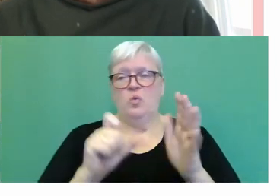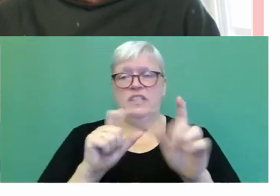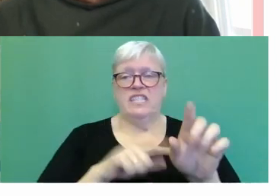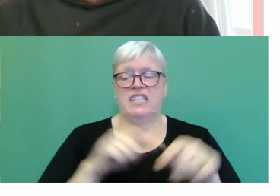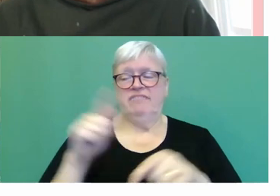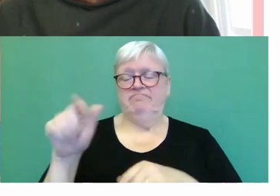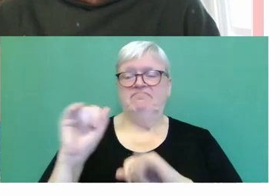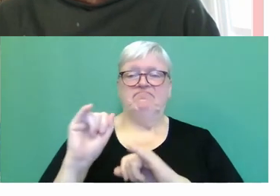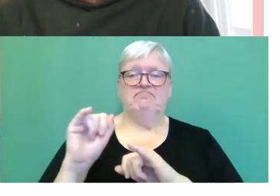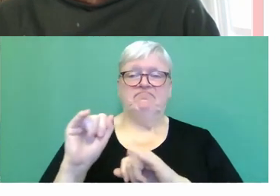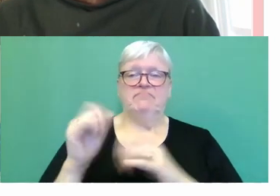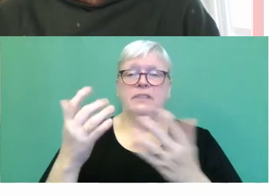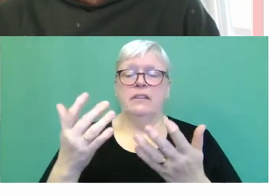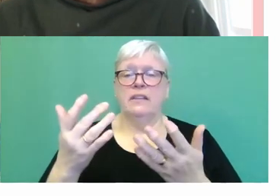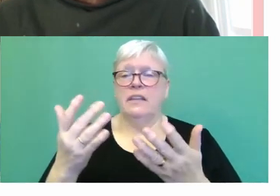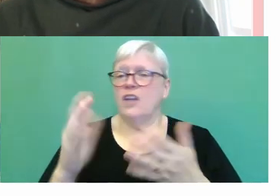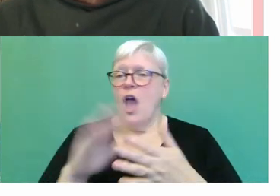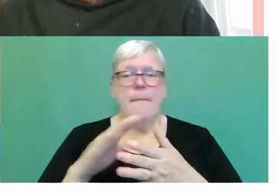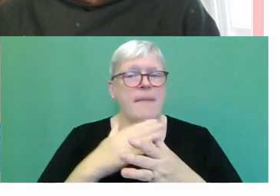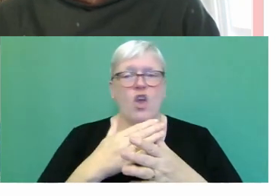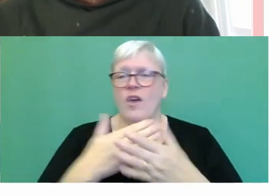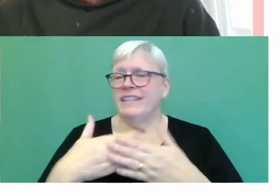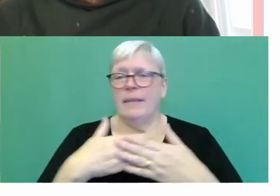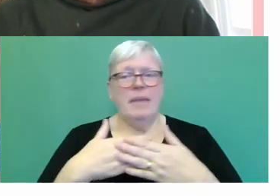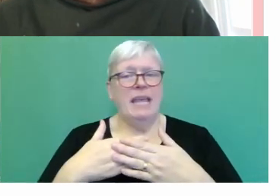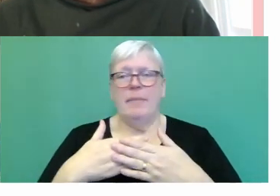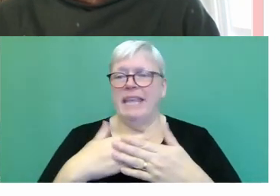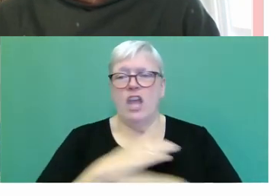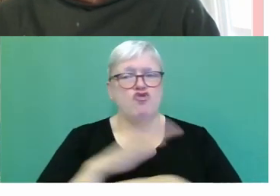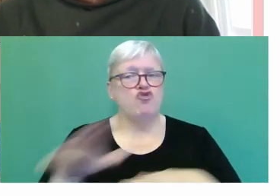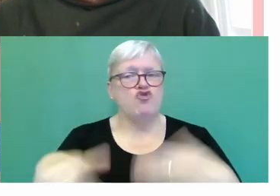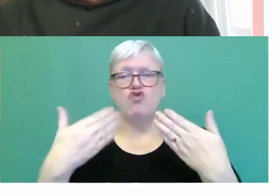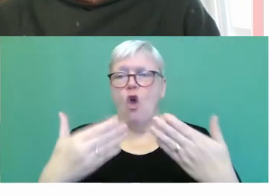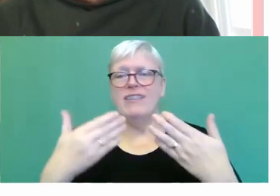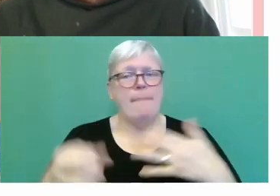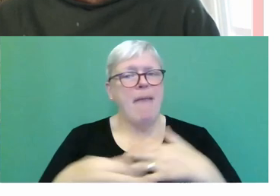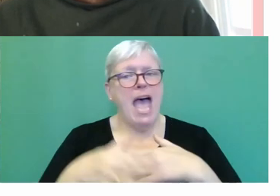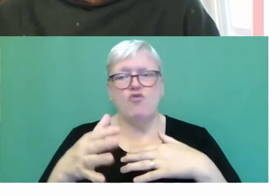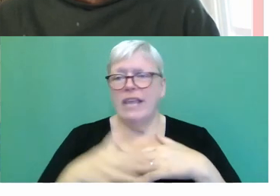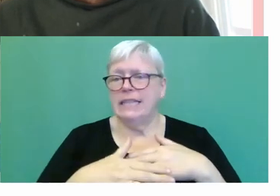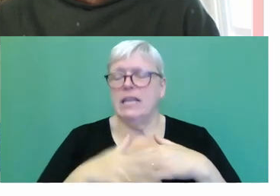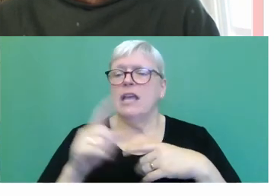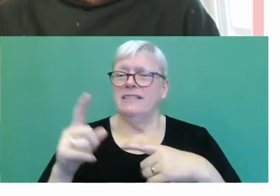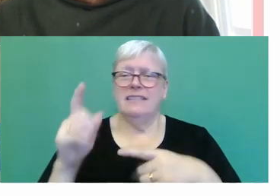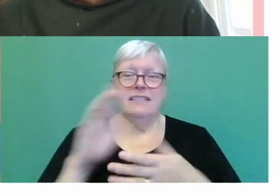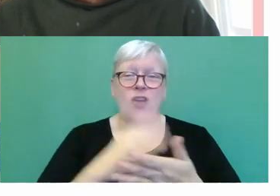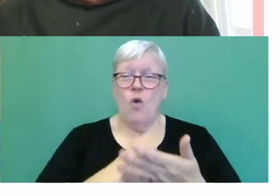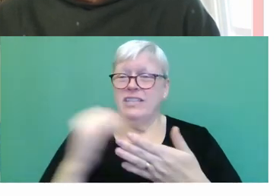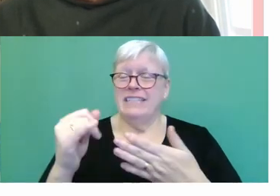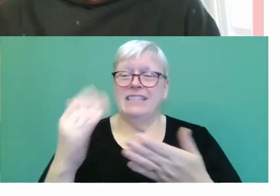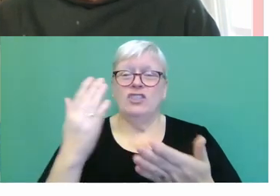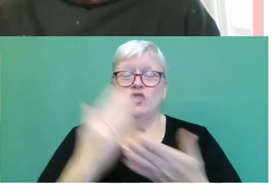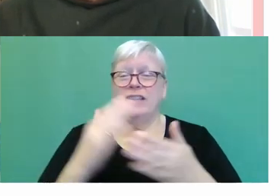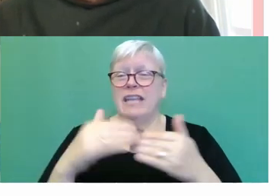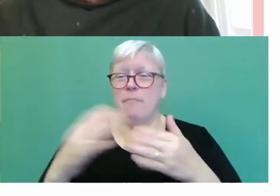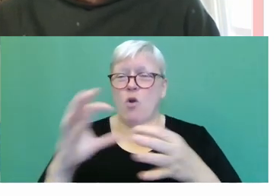it's not because this is, you know, there's a baby out of wedlock, it's not a sort of religious or moral objection, it's possibly much more related to